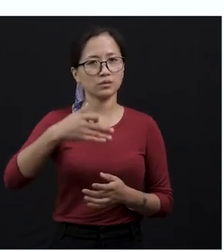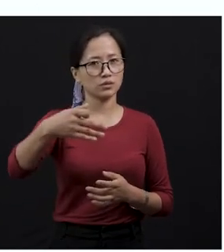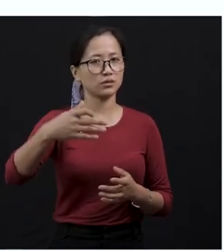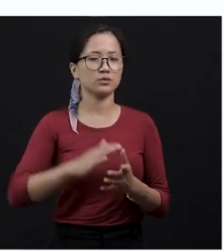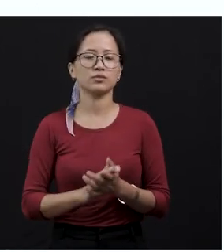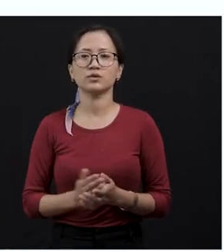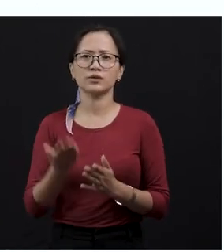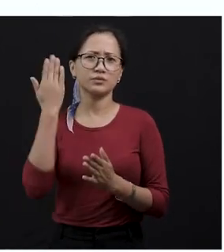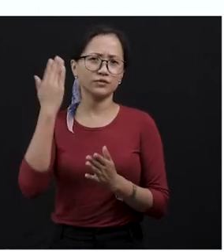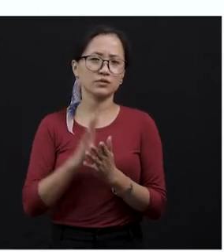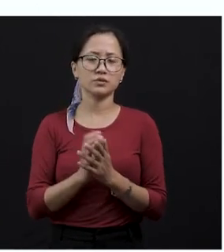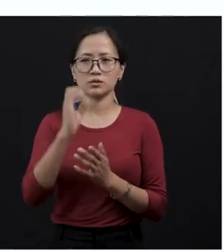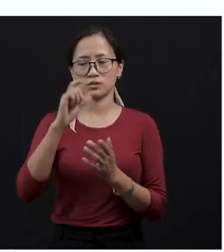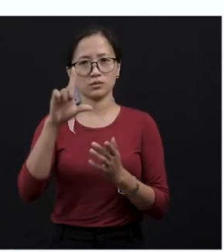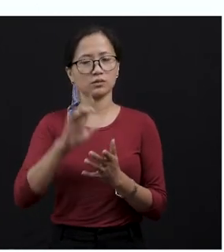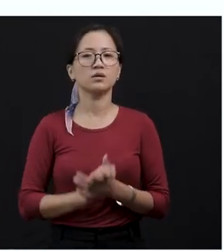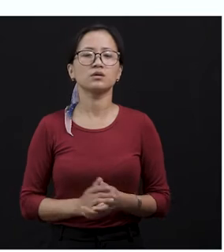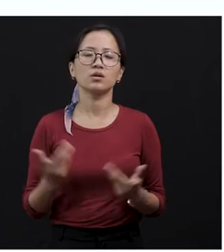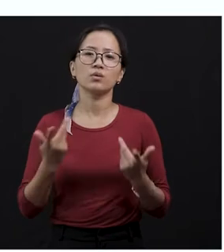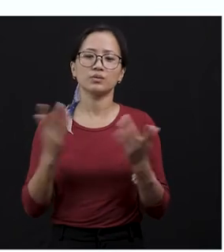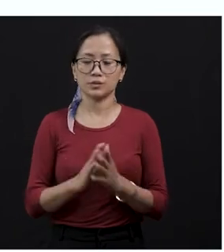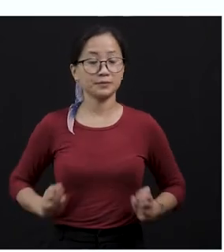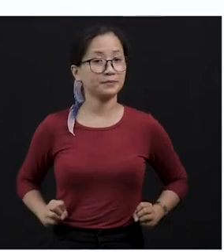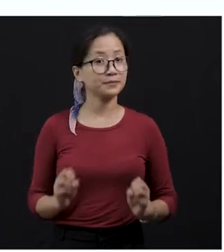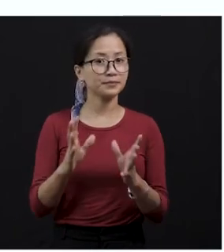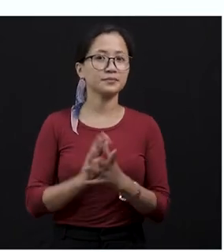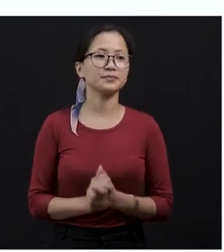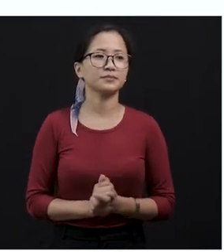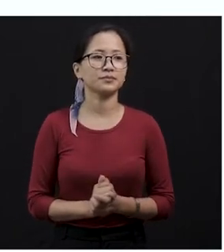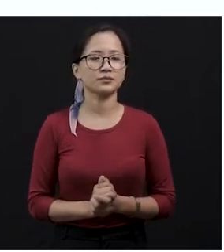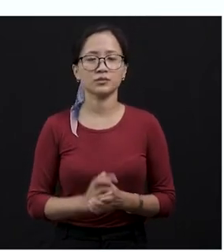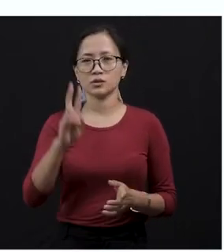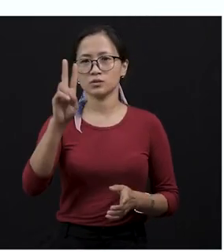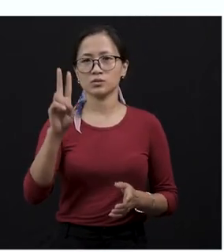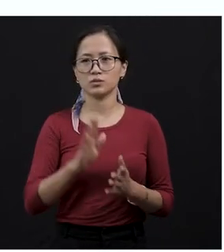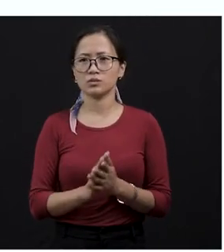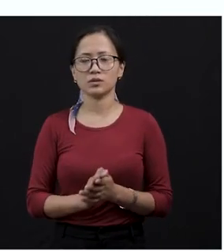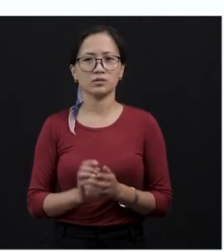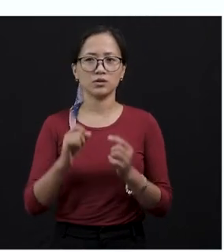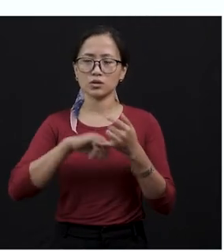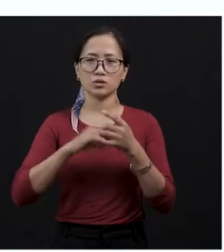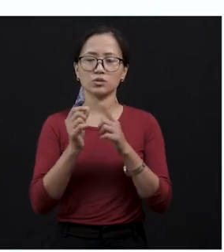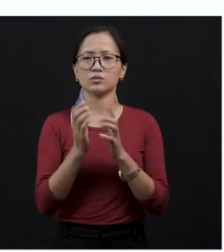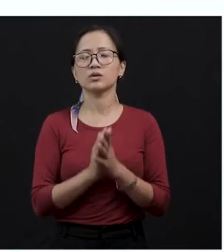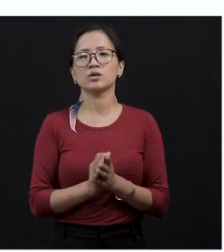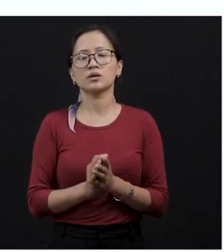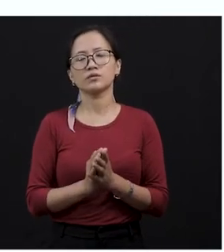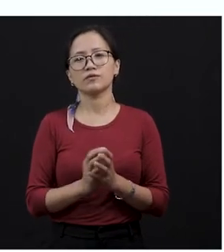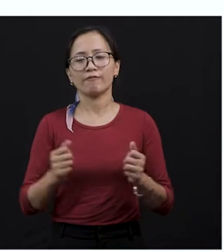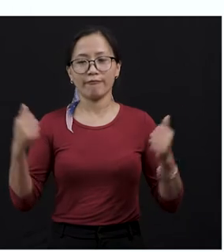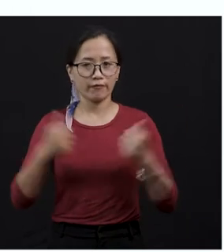from the previous class. So, this is where we are going to start. We are going to see two super fighters, the mongoose and the cobra.